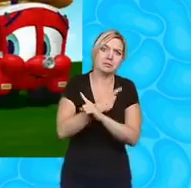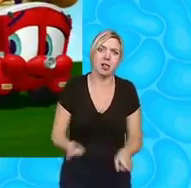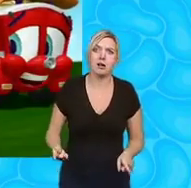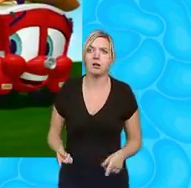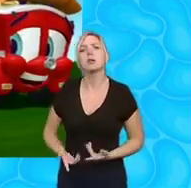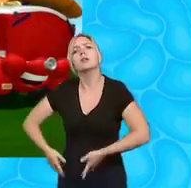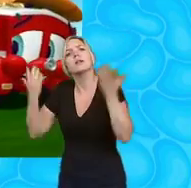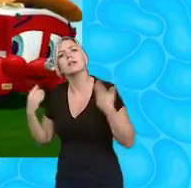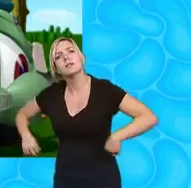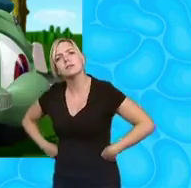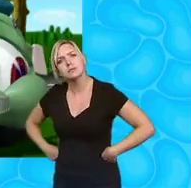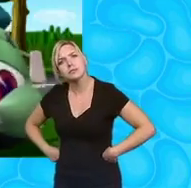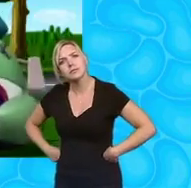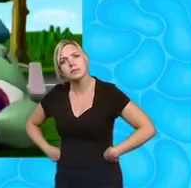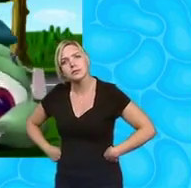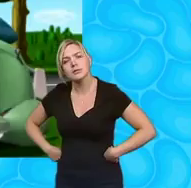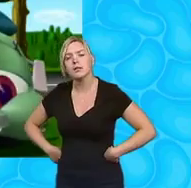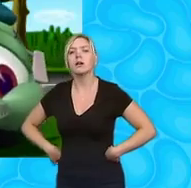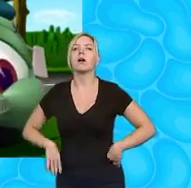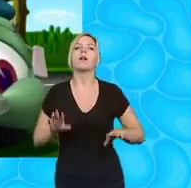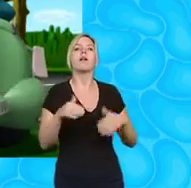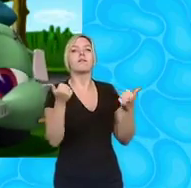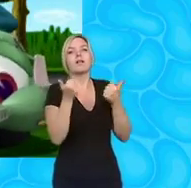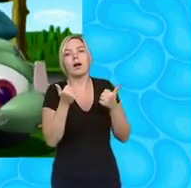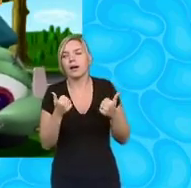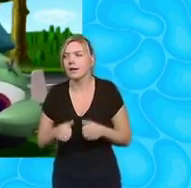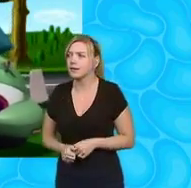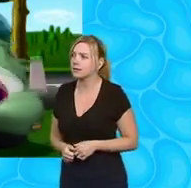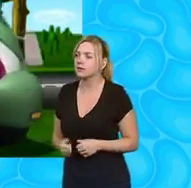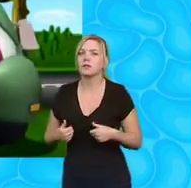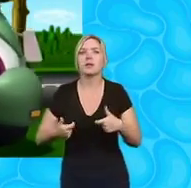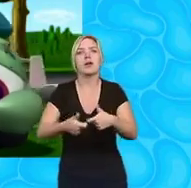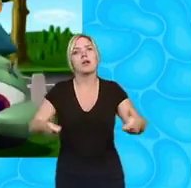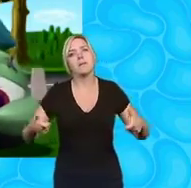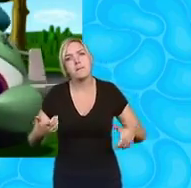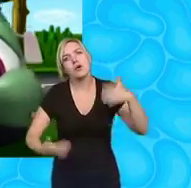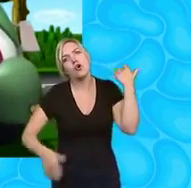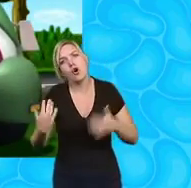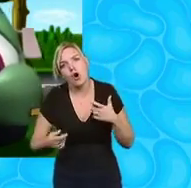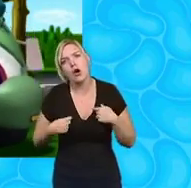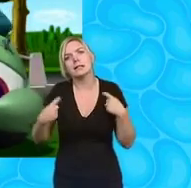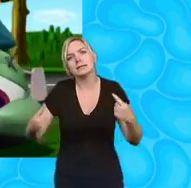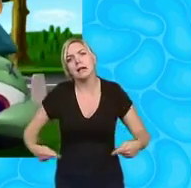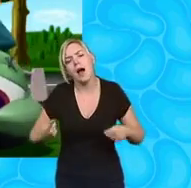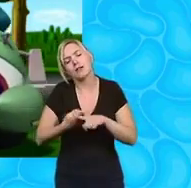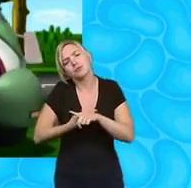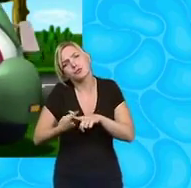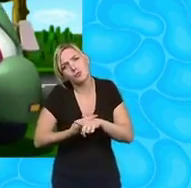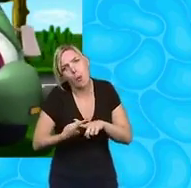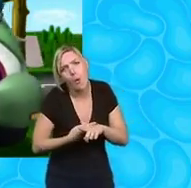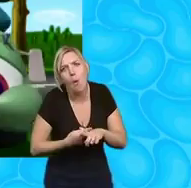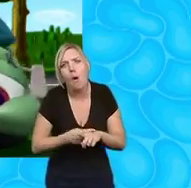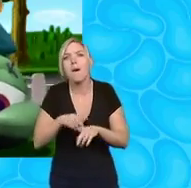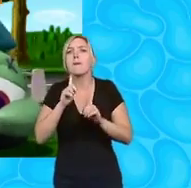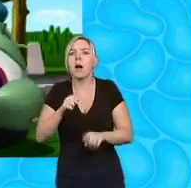Corby oh fine my bumper hurts and my tires are sore but I suppose